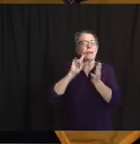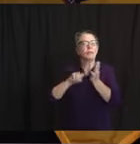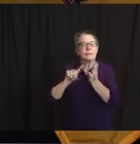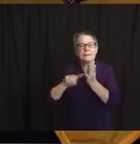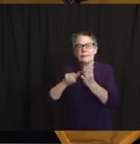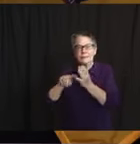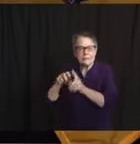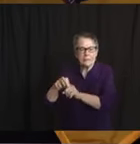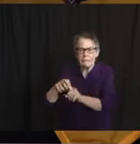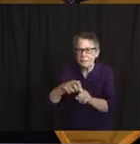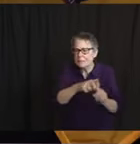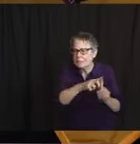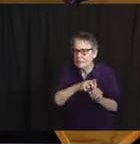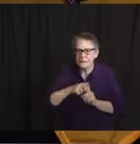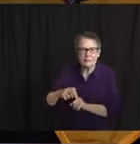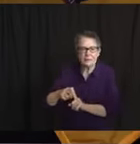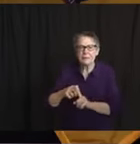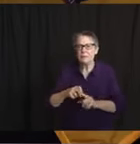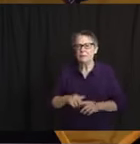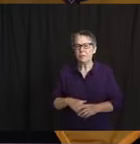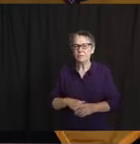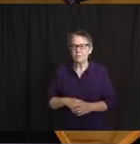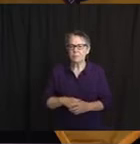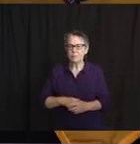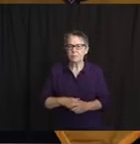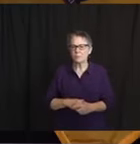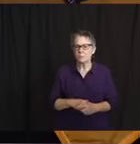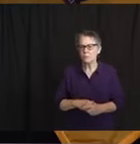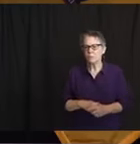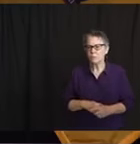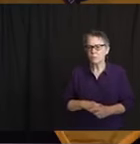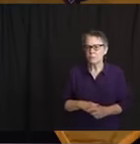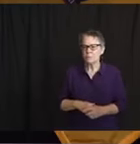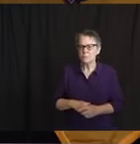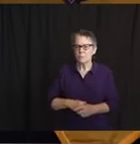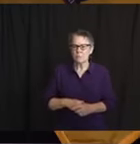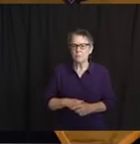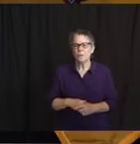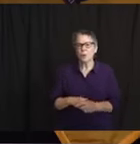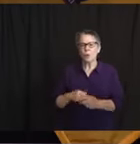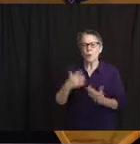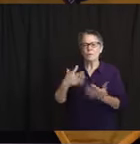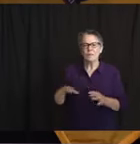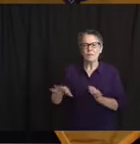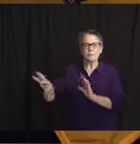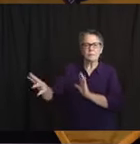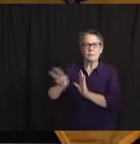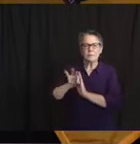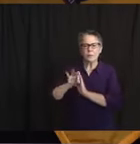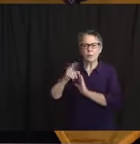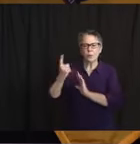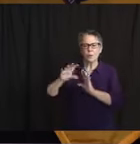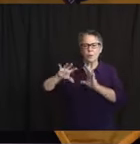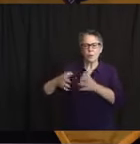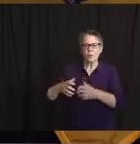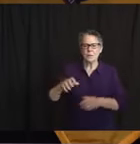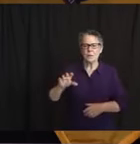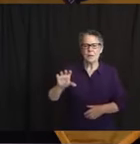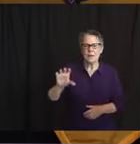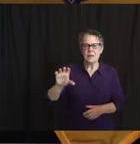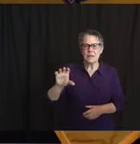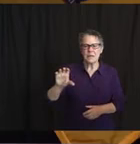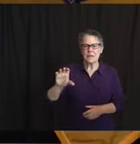They chose Demaji ComCare, and that will give technology support to the contact